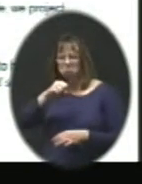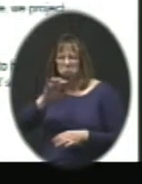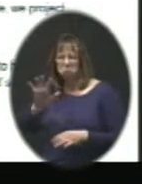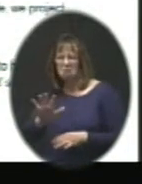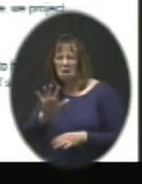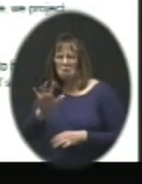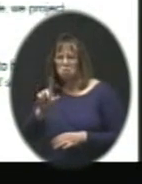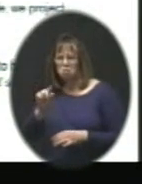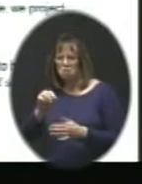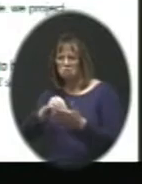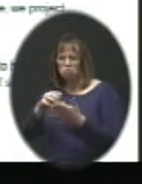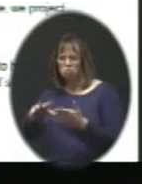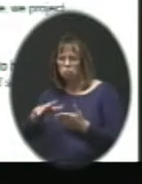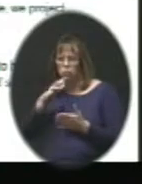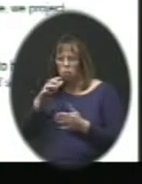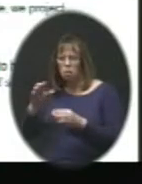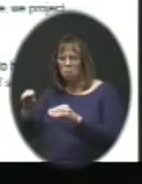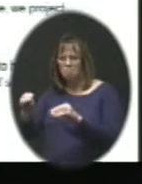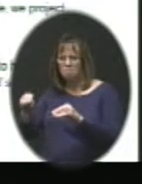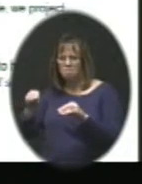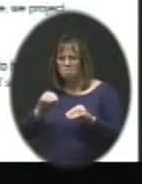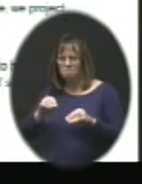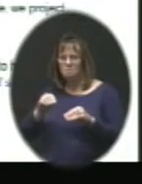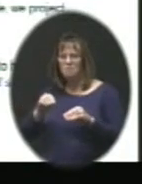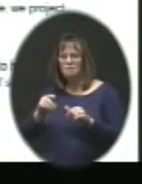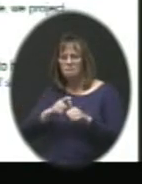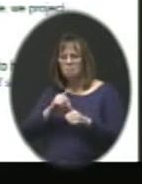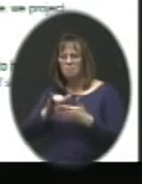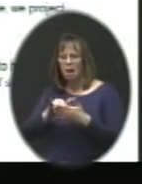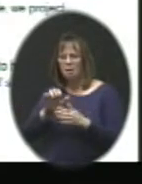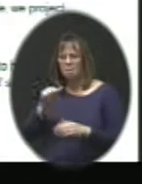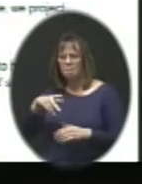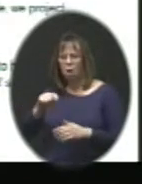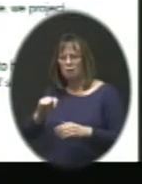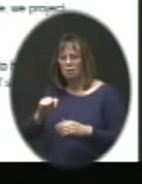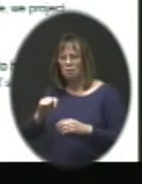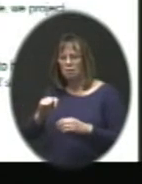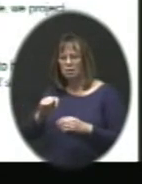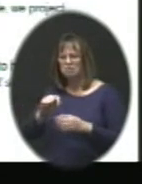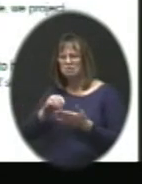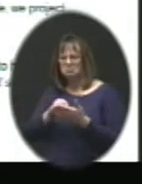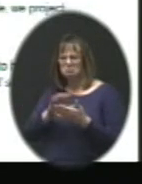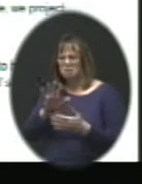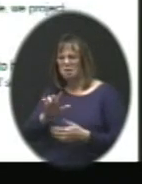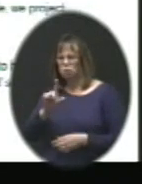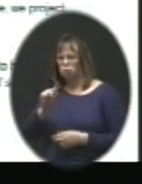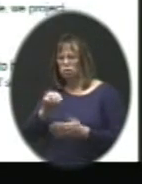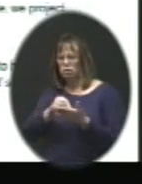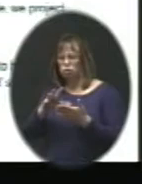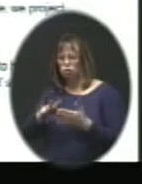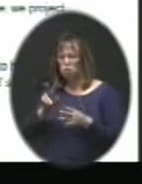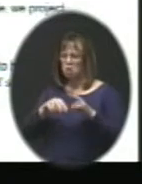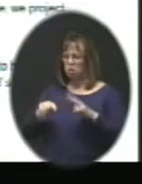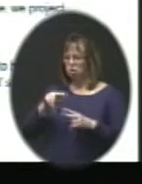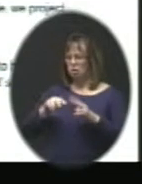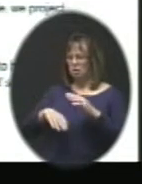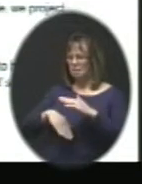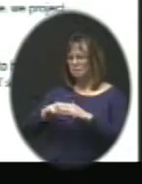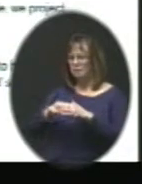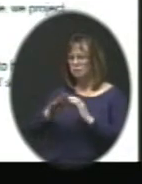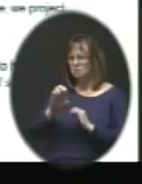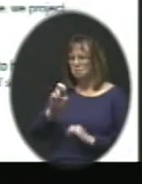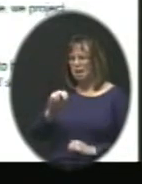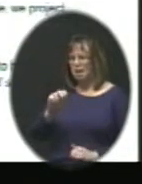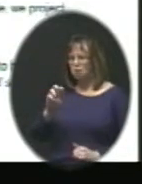students would come from that apartment complex. So the impact is about 20 students. When we looked at the capacity currently at